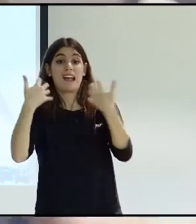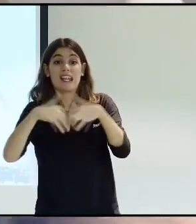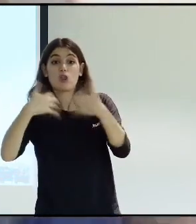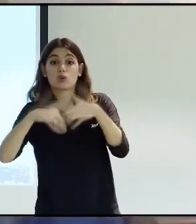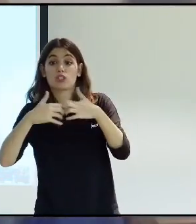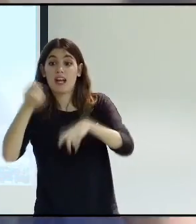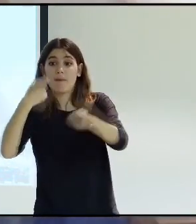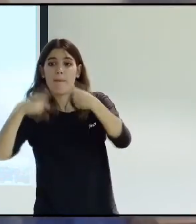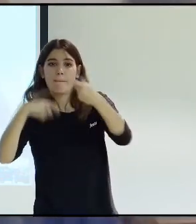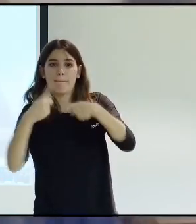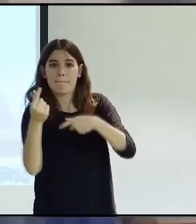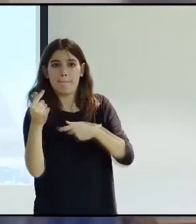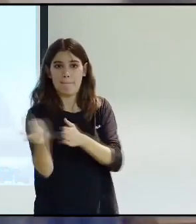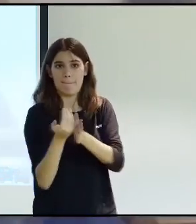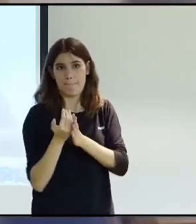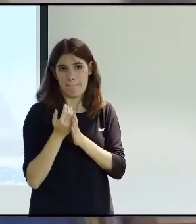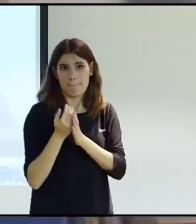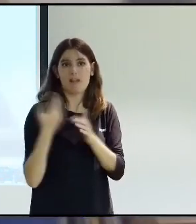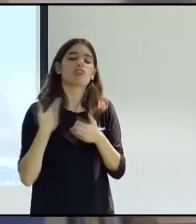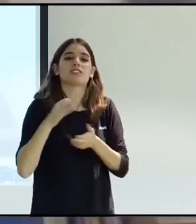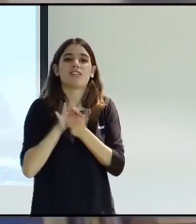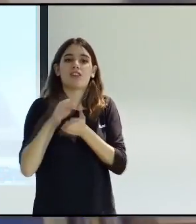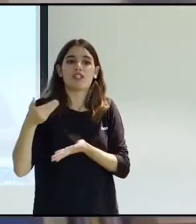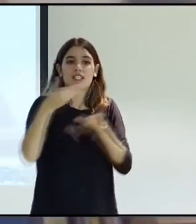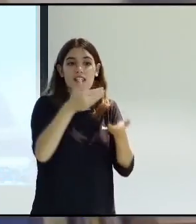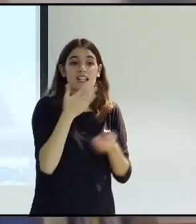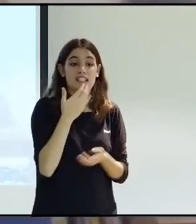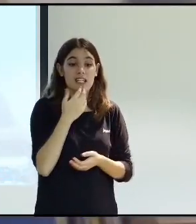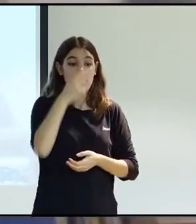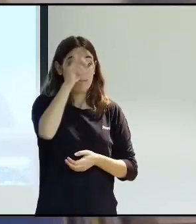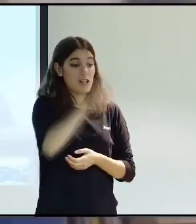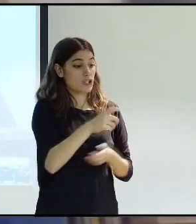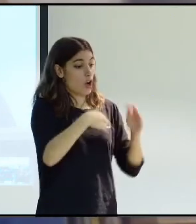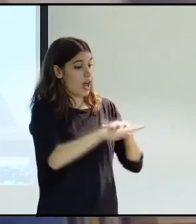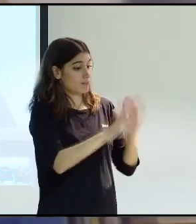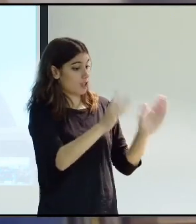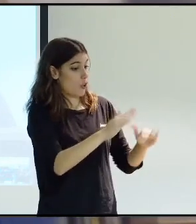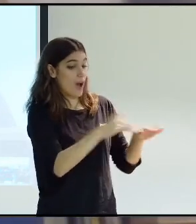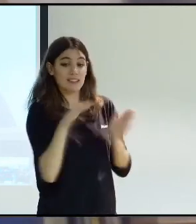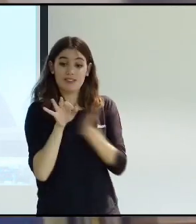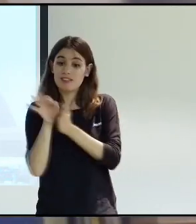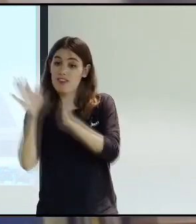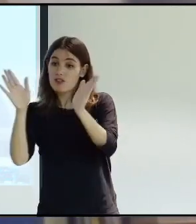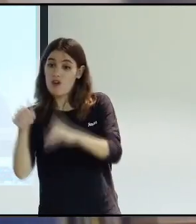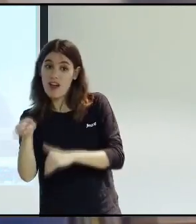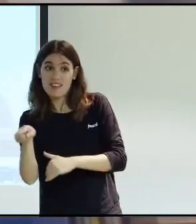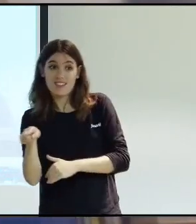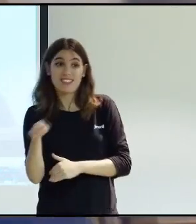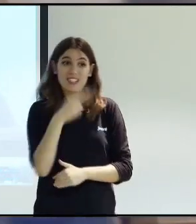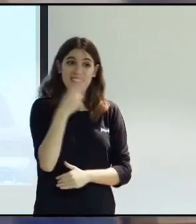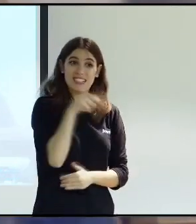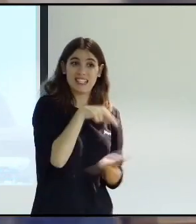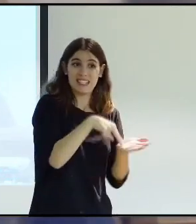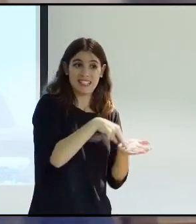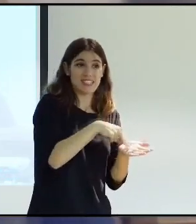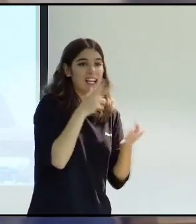so we would have the industry for the rendering of social care. Well, you have to see